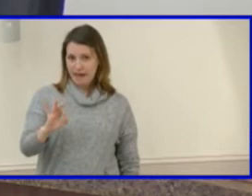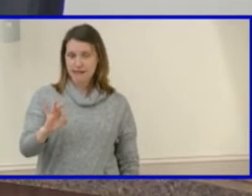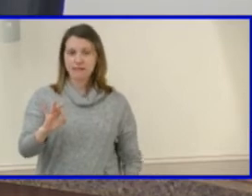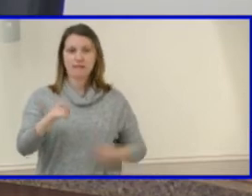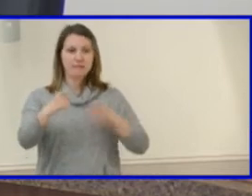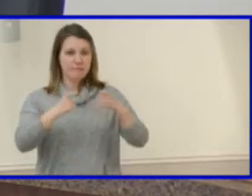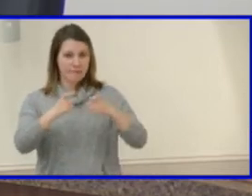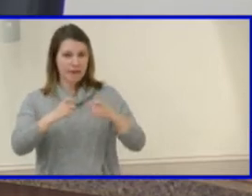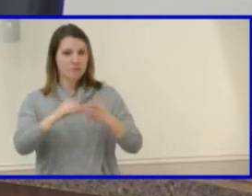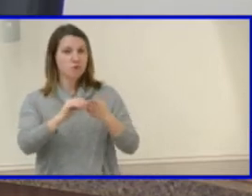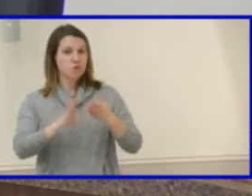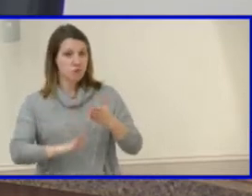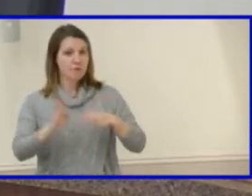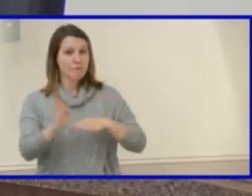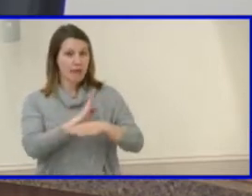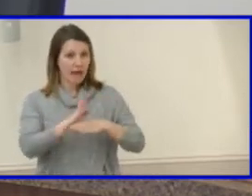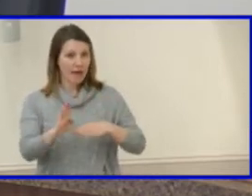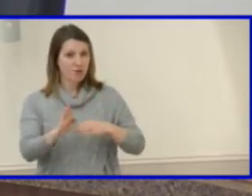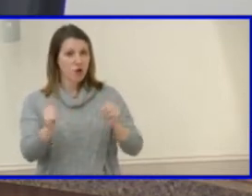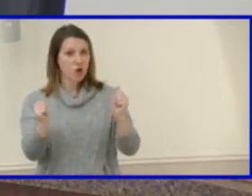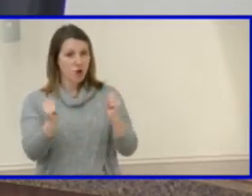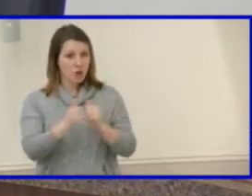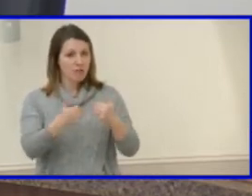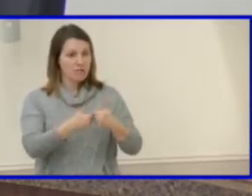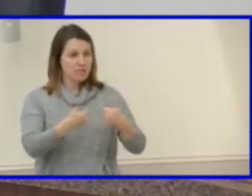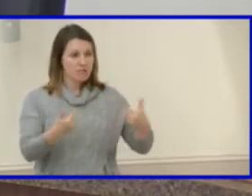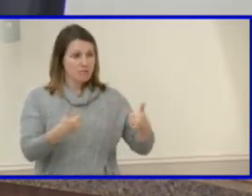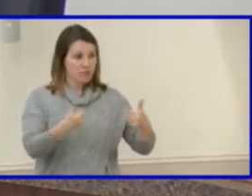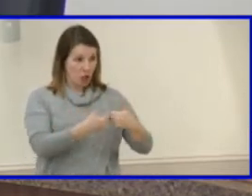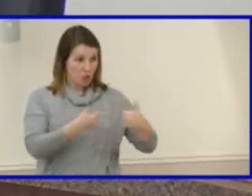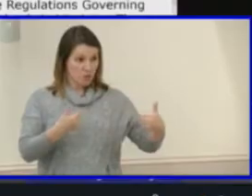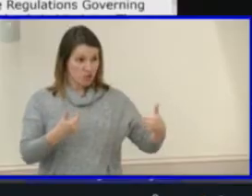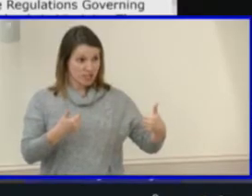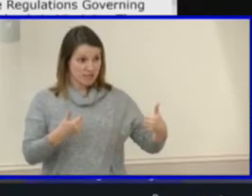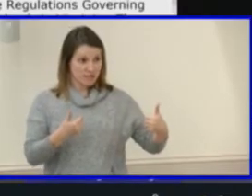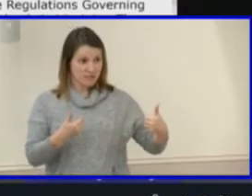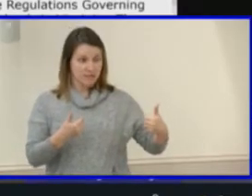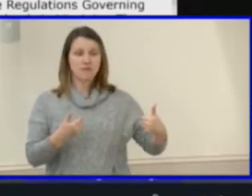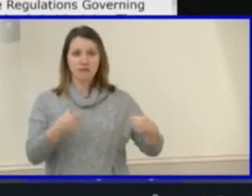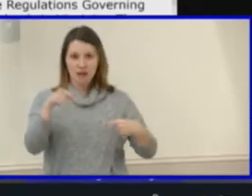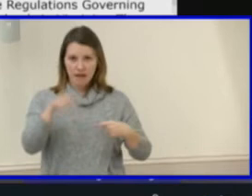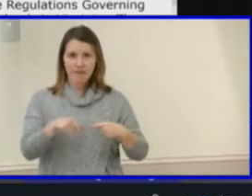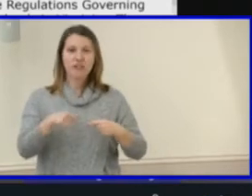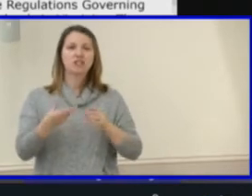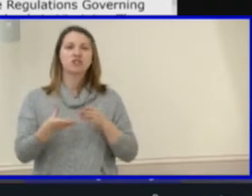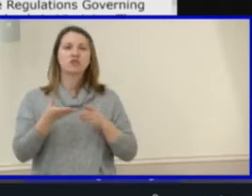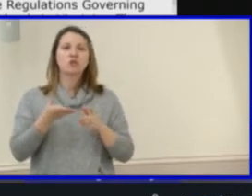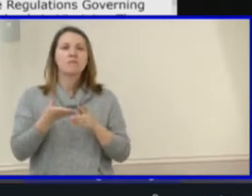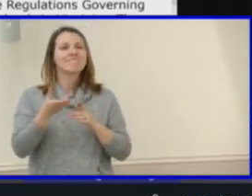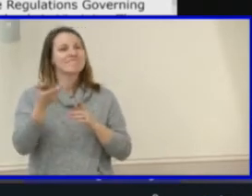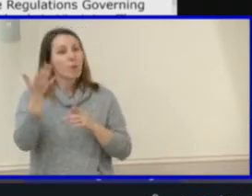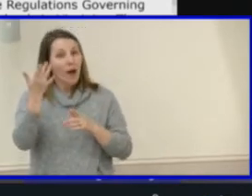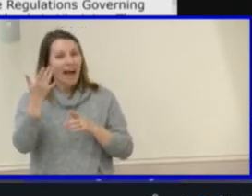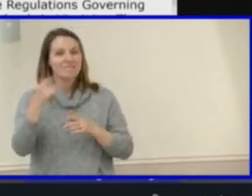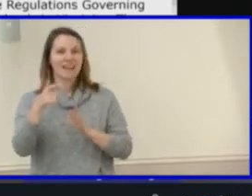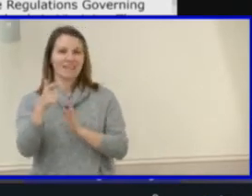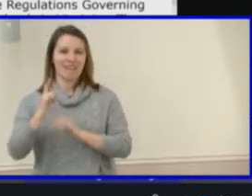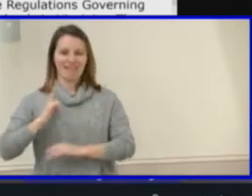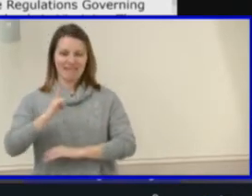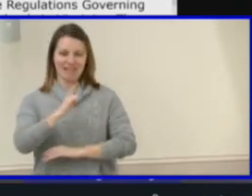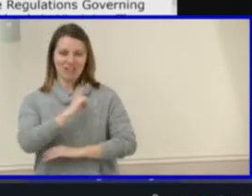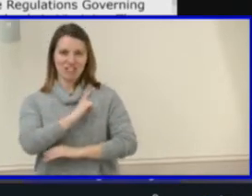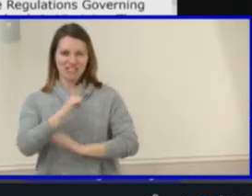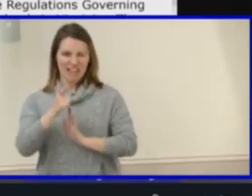Management of Student Behaviors, Restraint and Seclusion. This policy revision is driven by a legislative change that will be effective January 1,